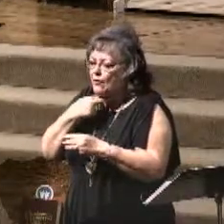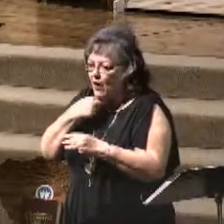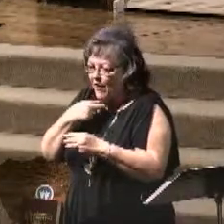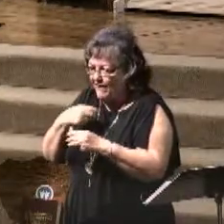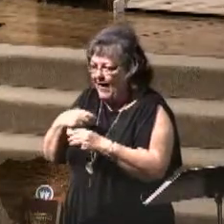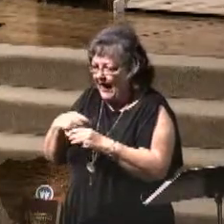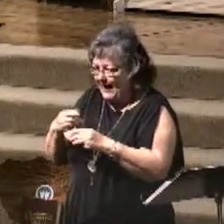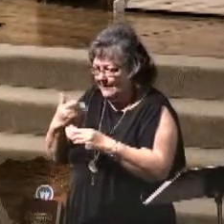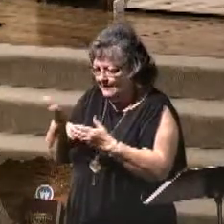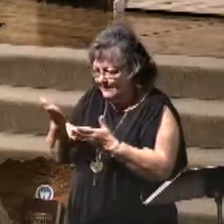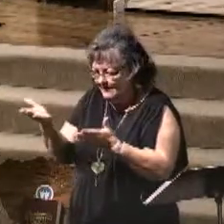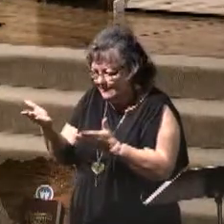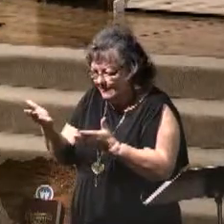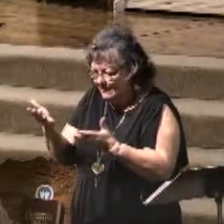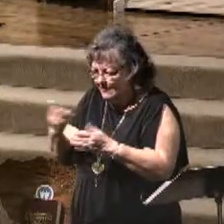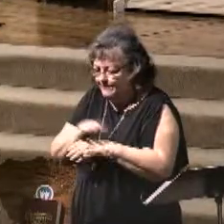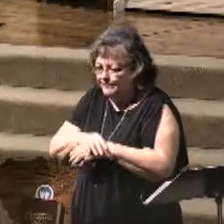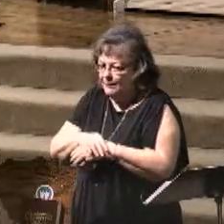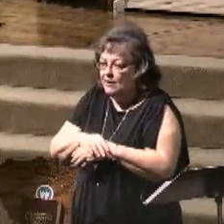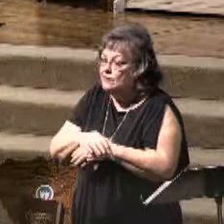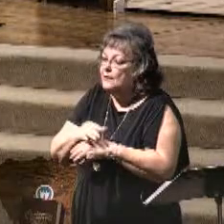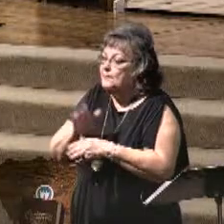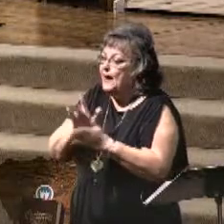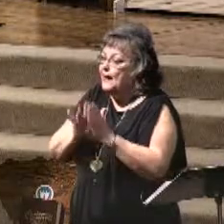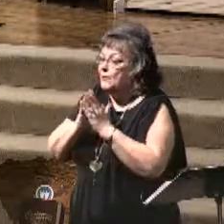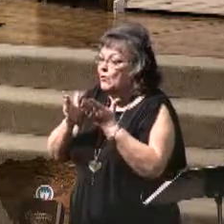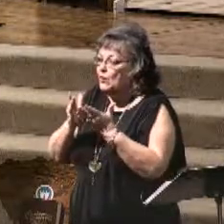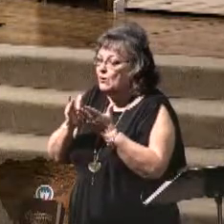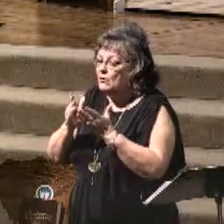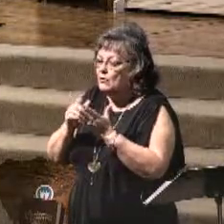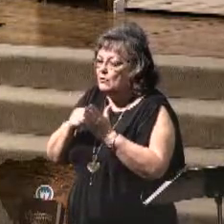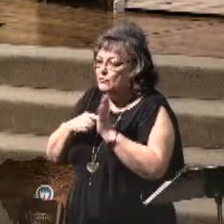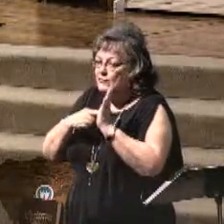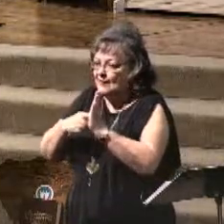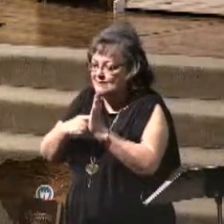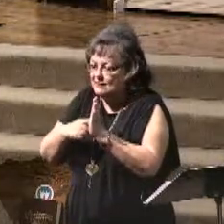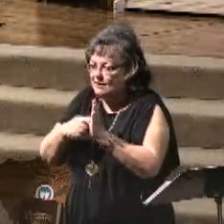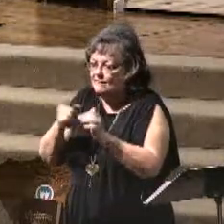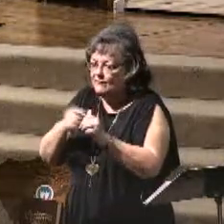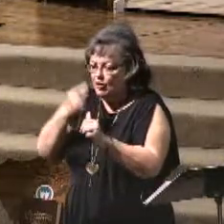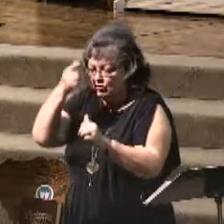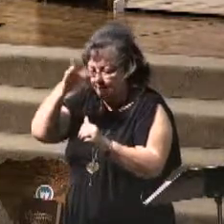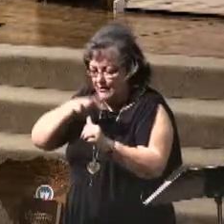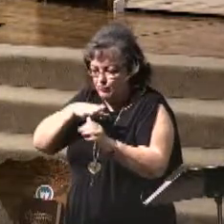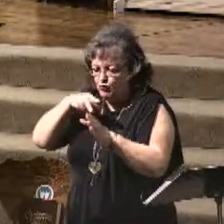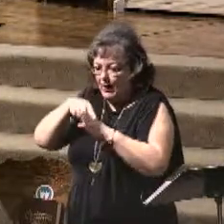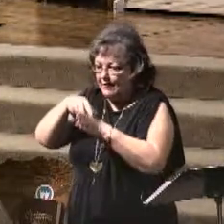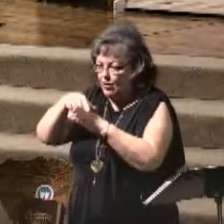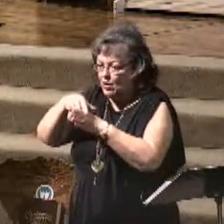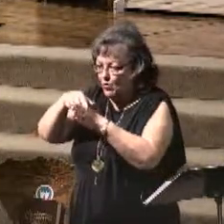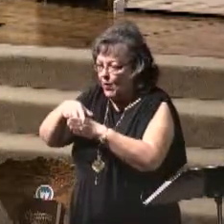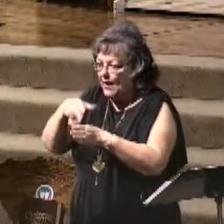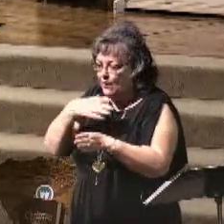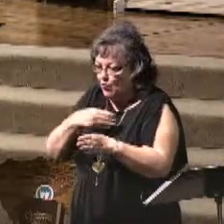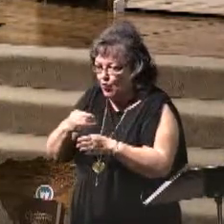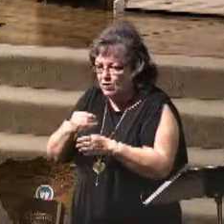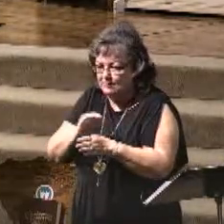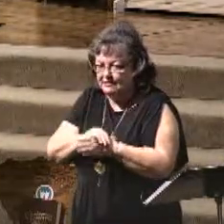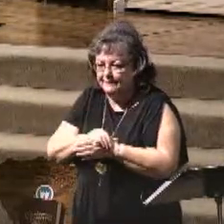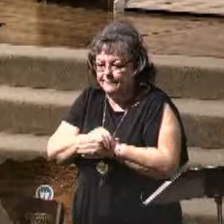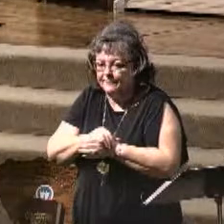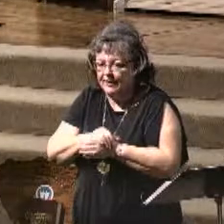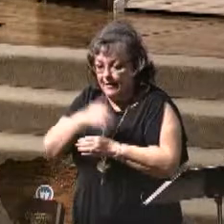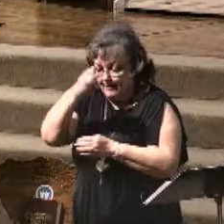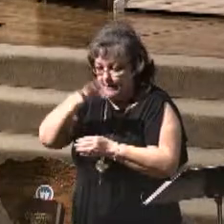the Bible does present this first man coming in riding on a white horse. Now, this is a man that's